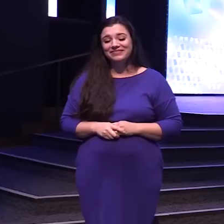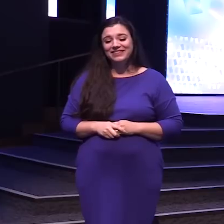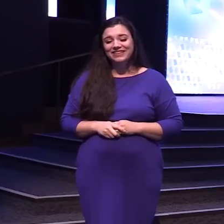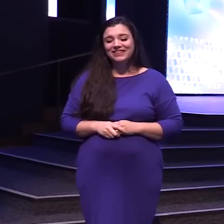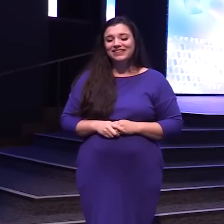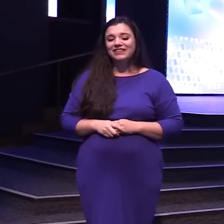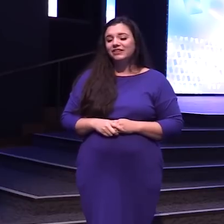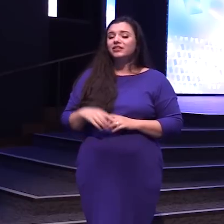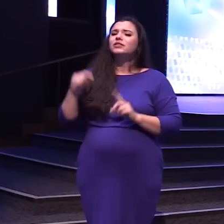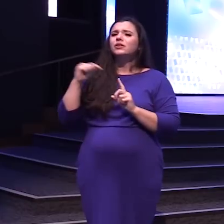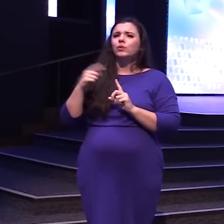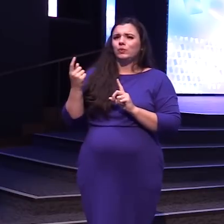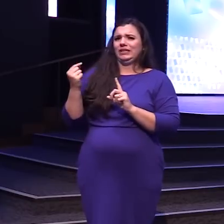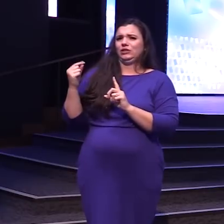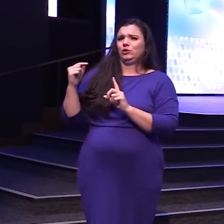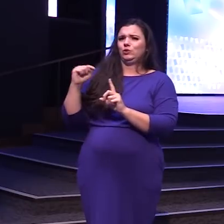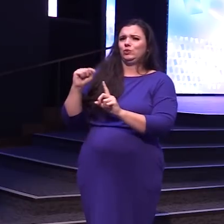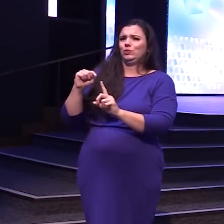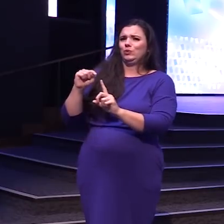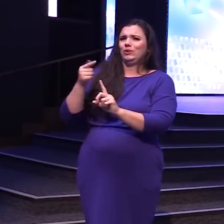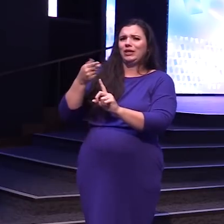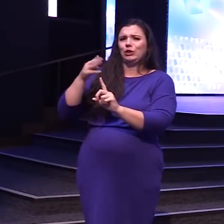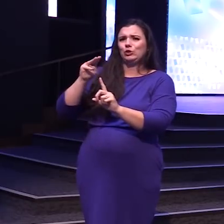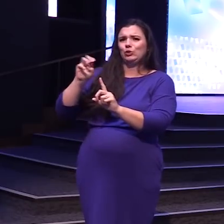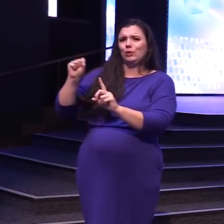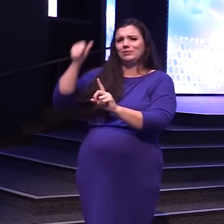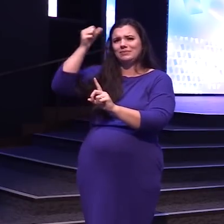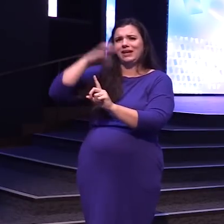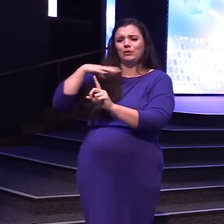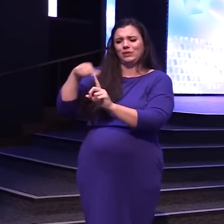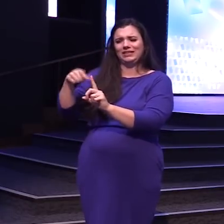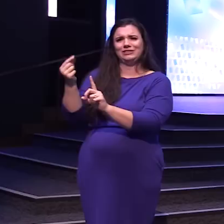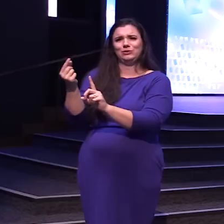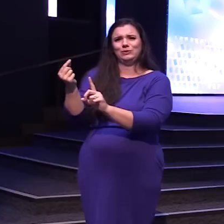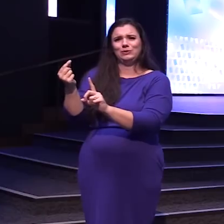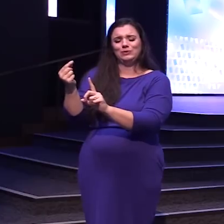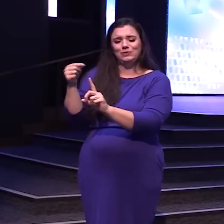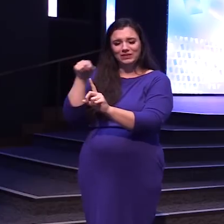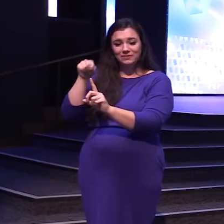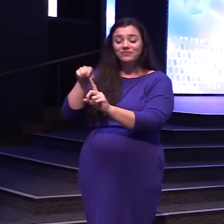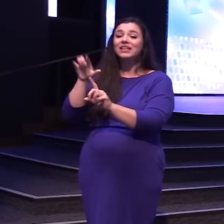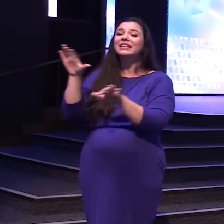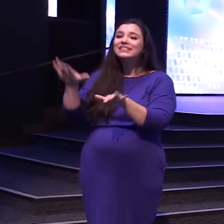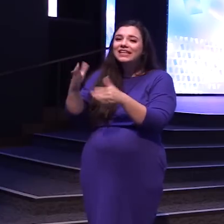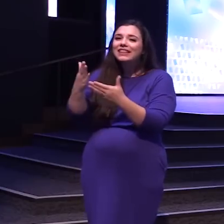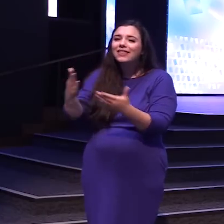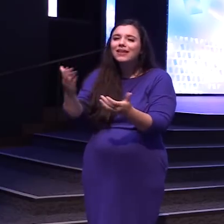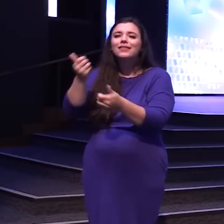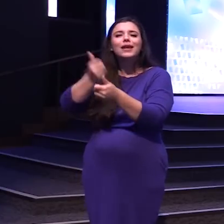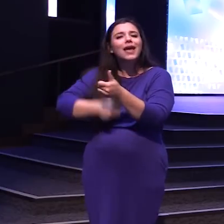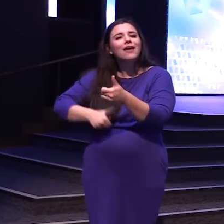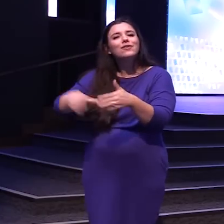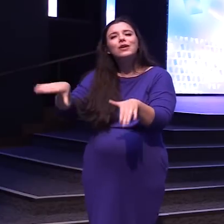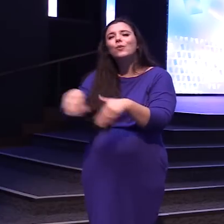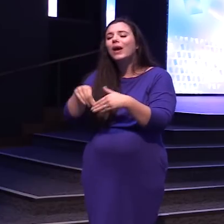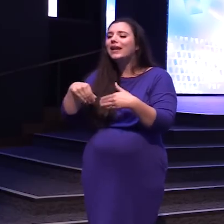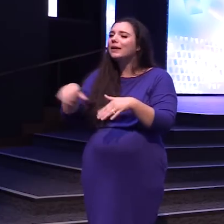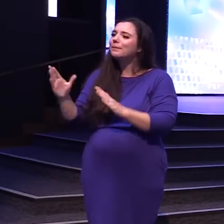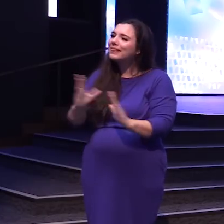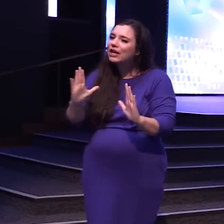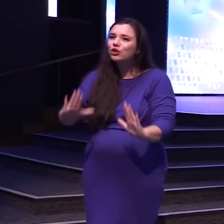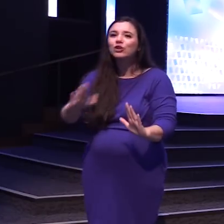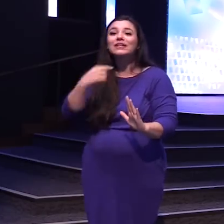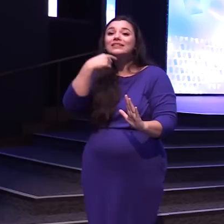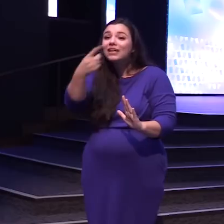What did he do What did he do He did the thing That every wedding planner Tells you